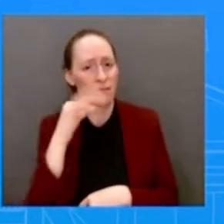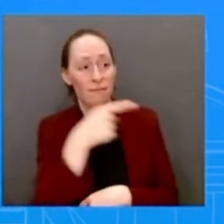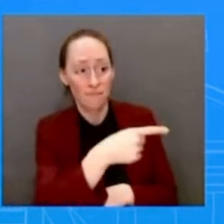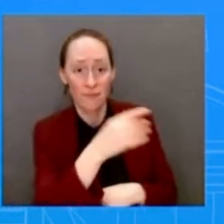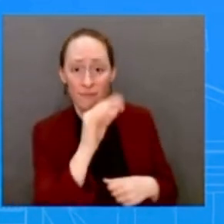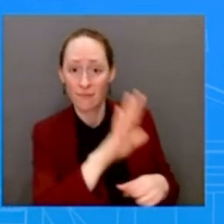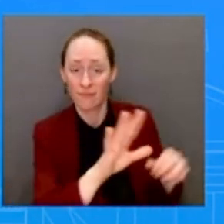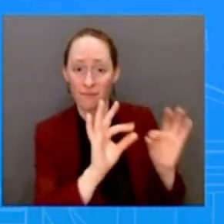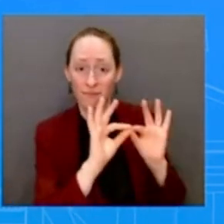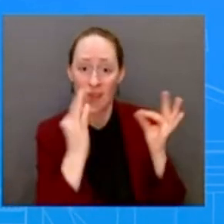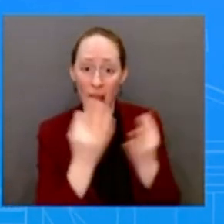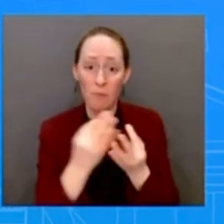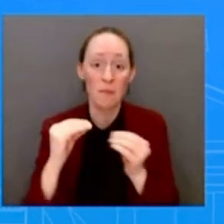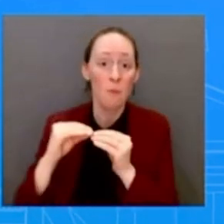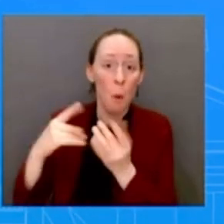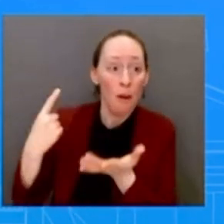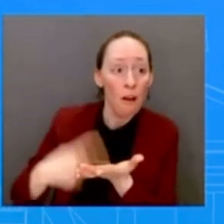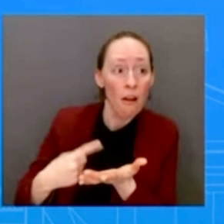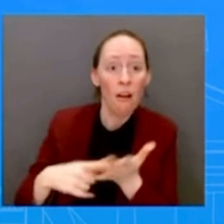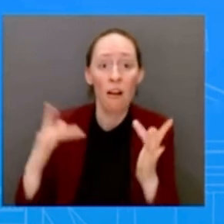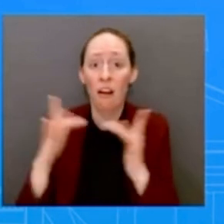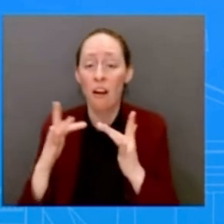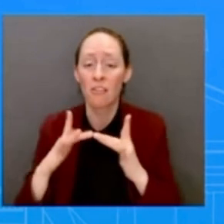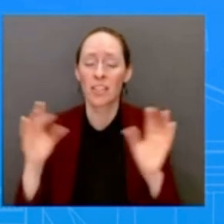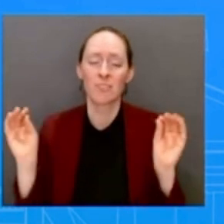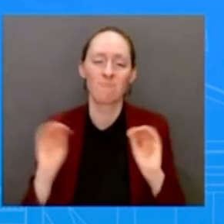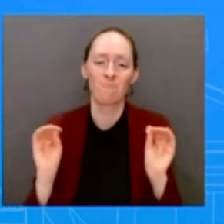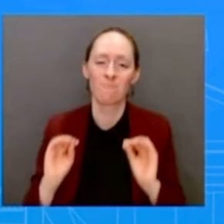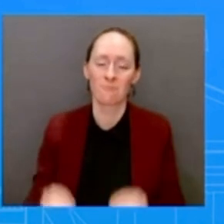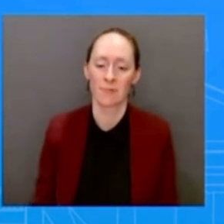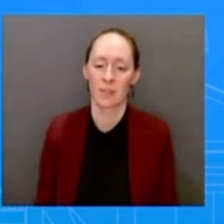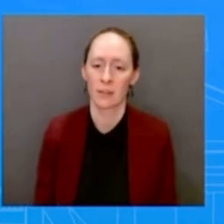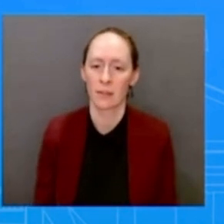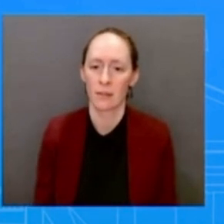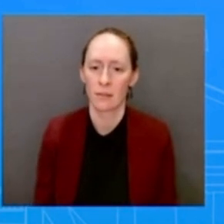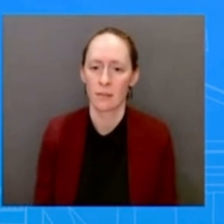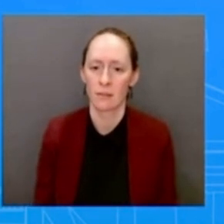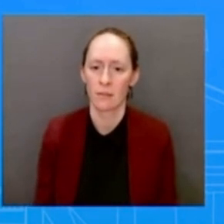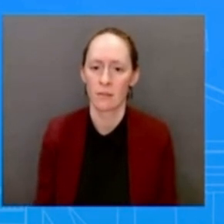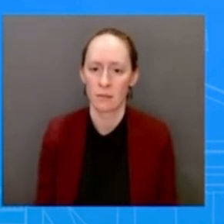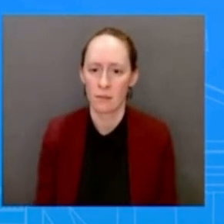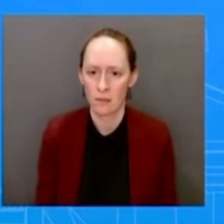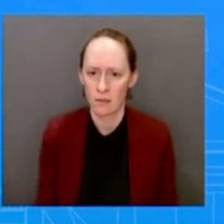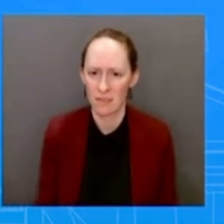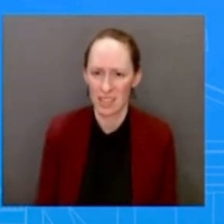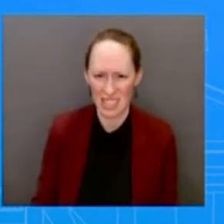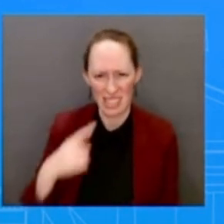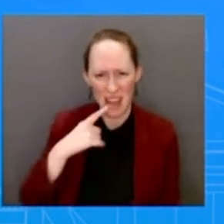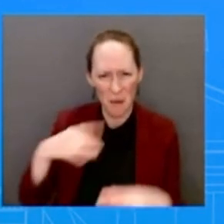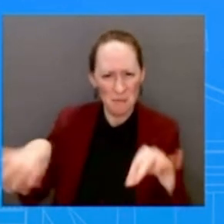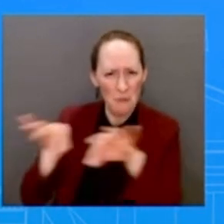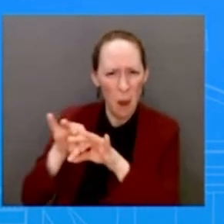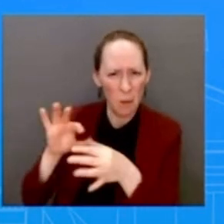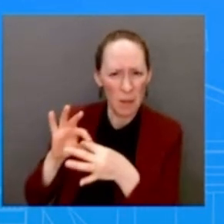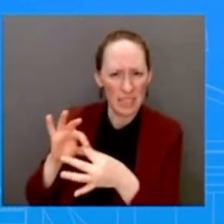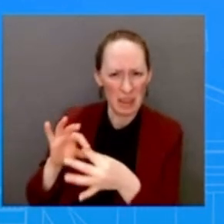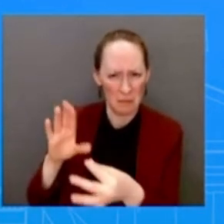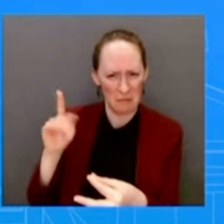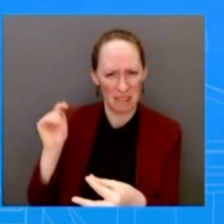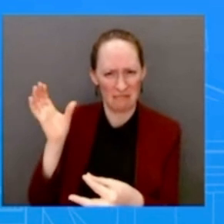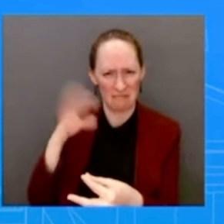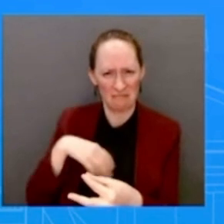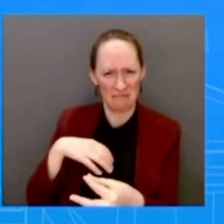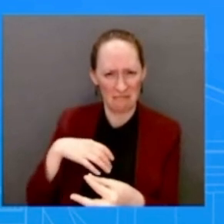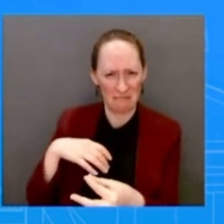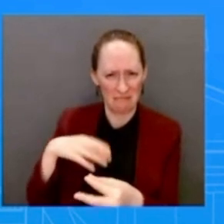preview at this time. Given the importance of that relationship, is it something – it seems odd that it hasn't happened yet, I guess. I mean, look, we – you know, the President, when it's